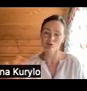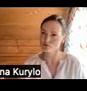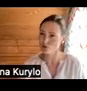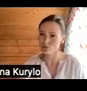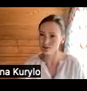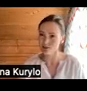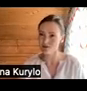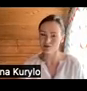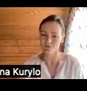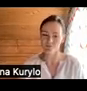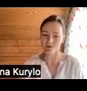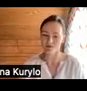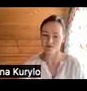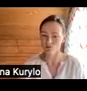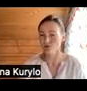questions